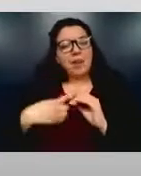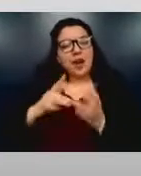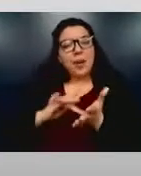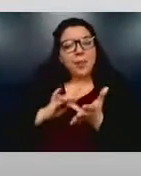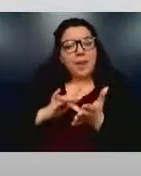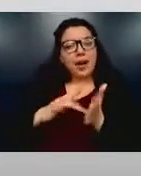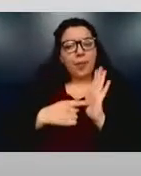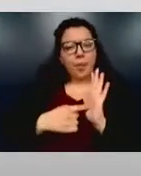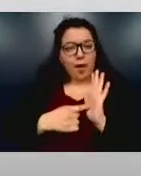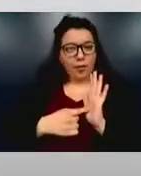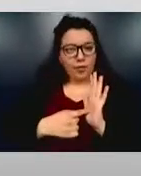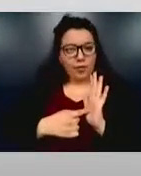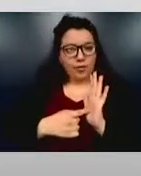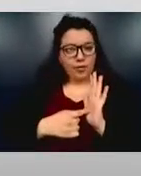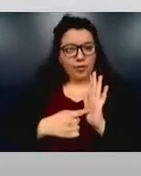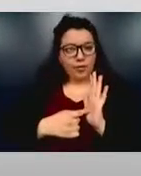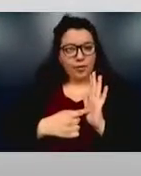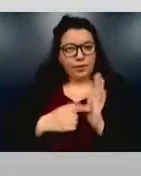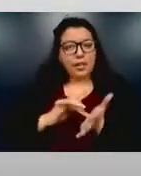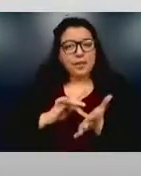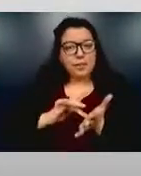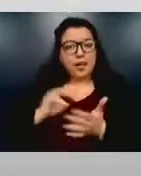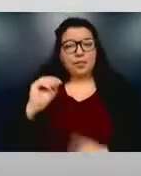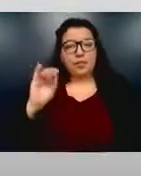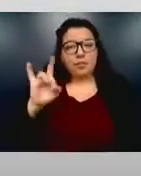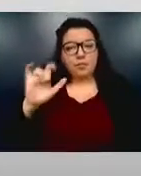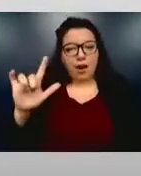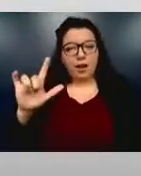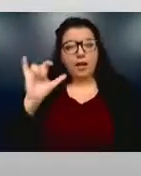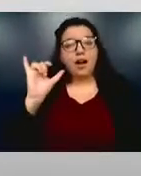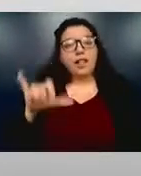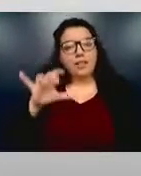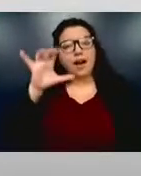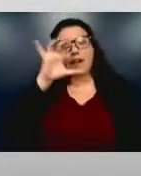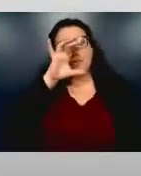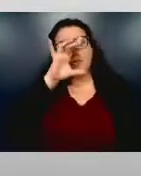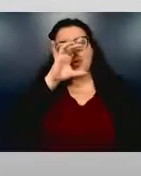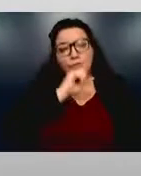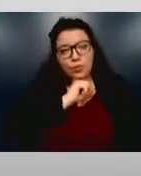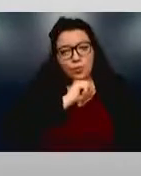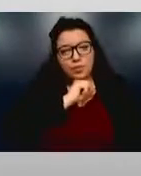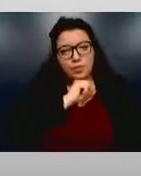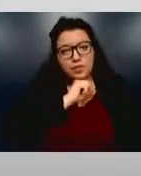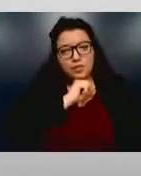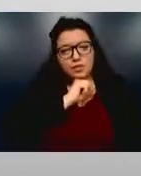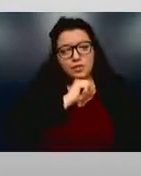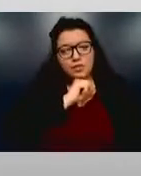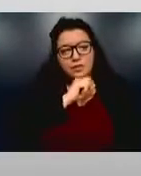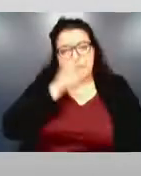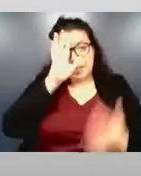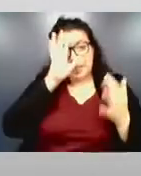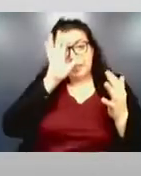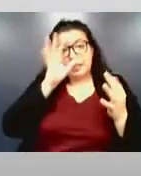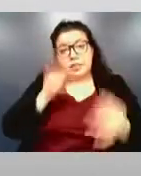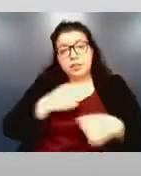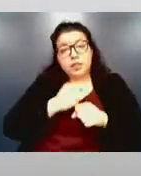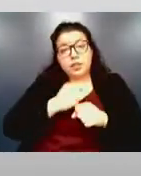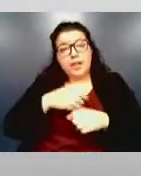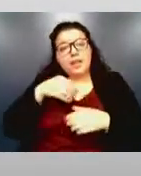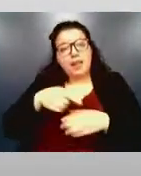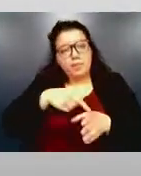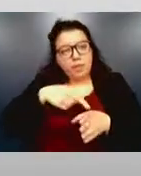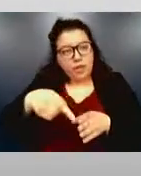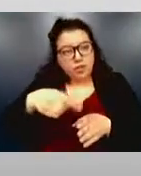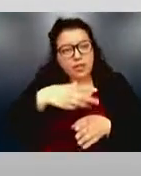the medical model assumes decision-making in the professional, as you well know, and the knowledge base